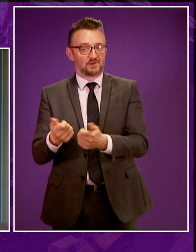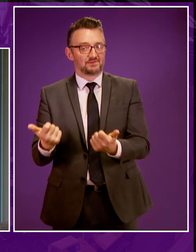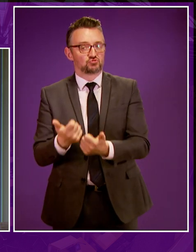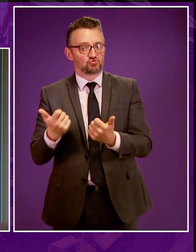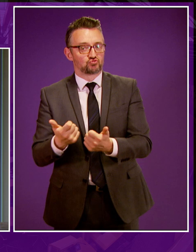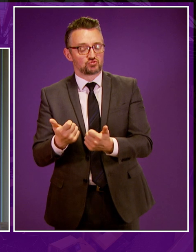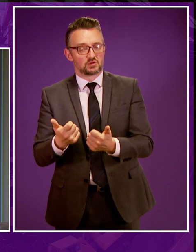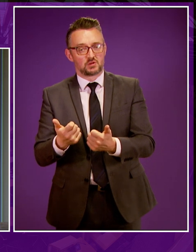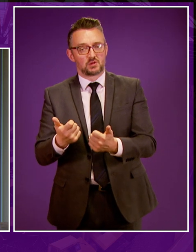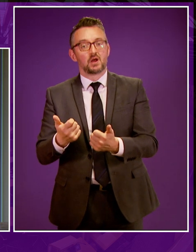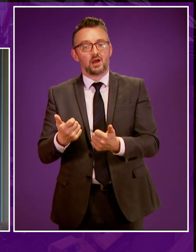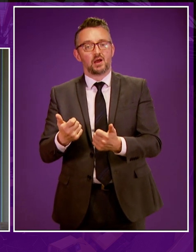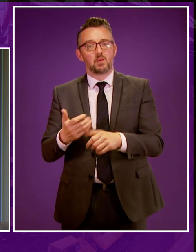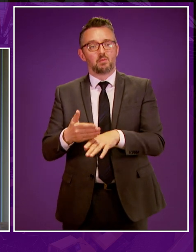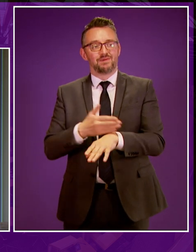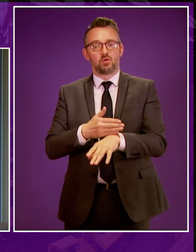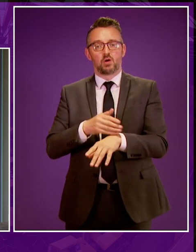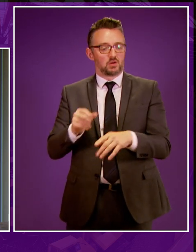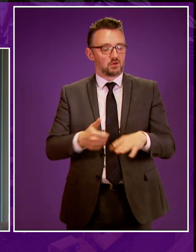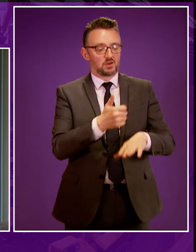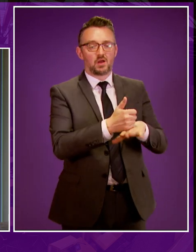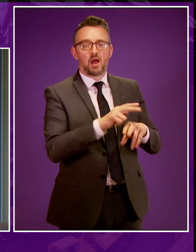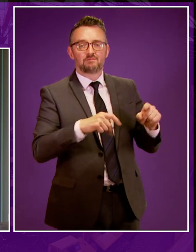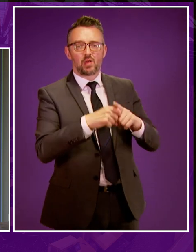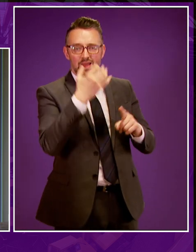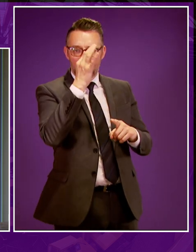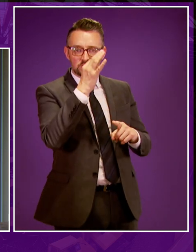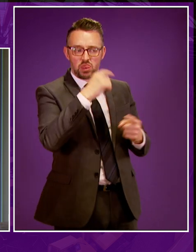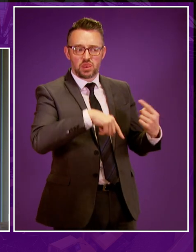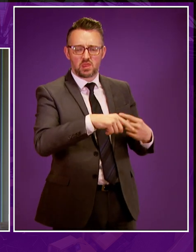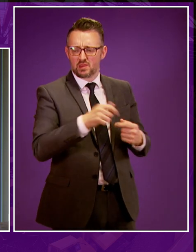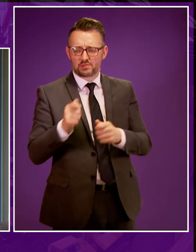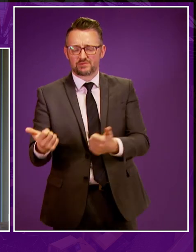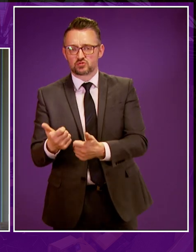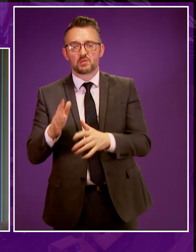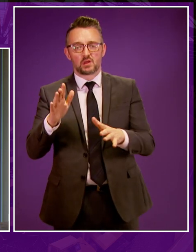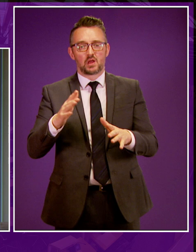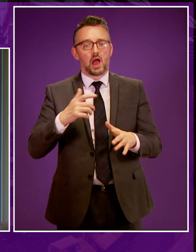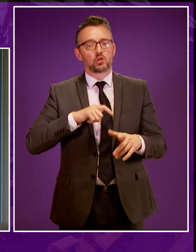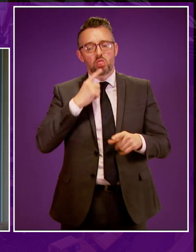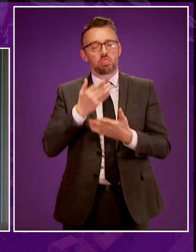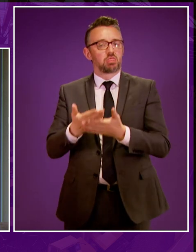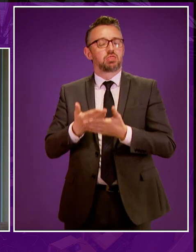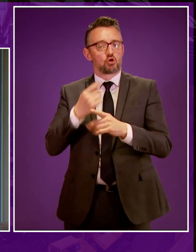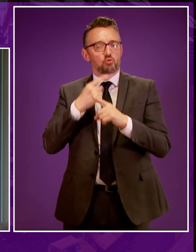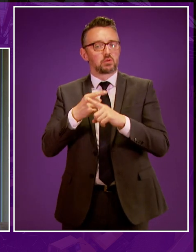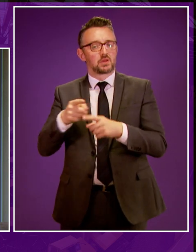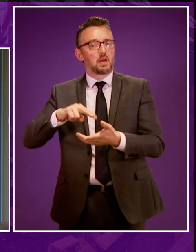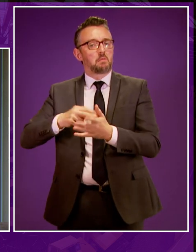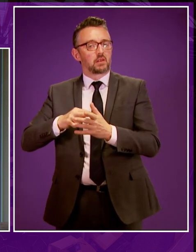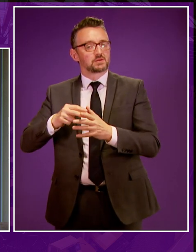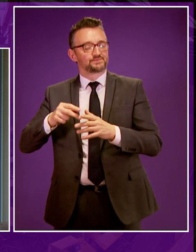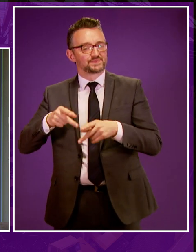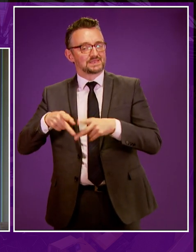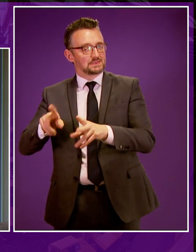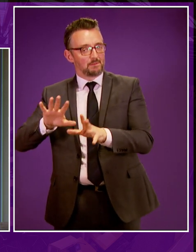under delegated powers before it ever appeared on a Falkirk council planning committee agenda. However, I don't want to dwell on the specifics of the planning system in